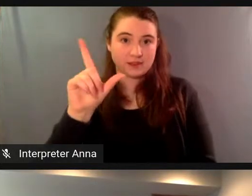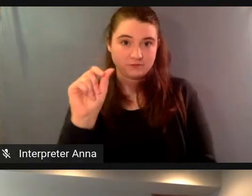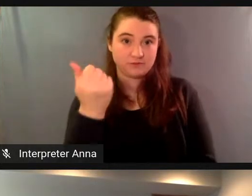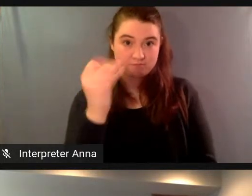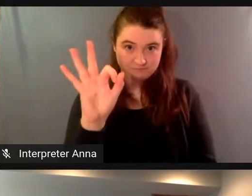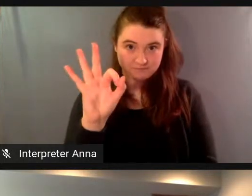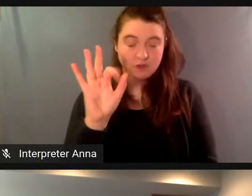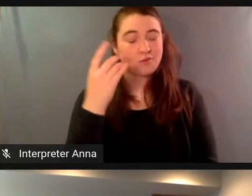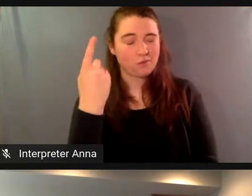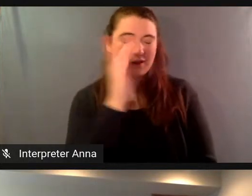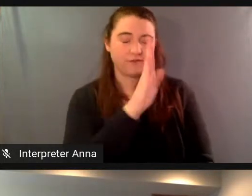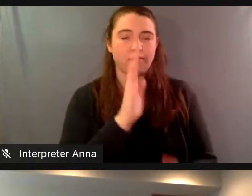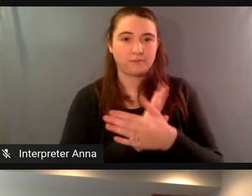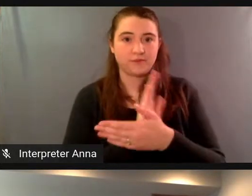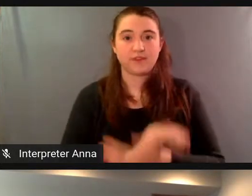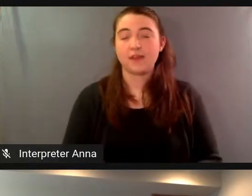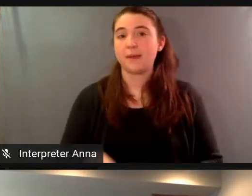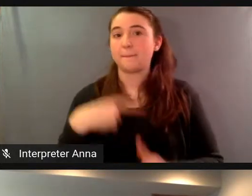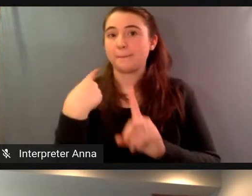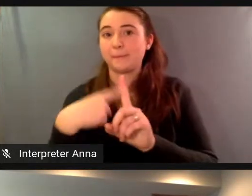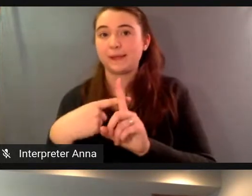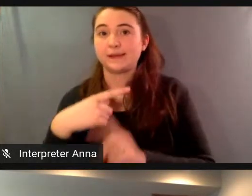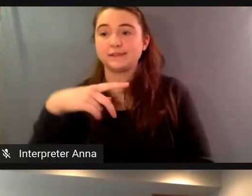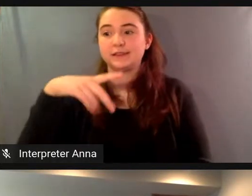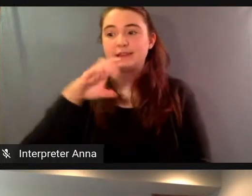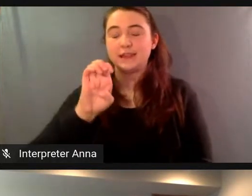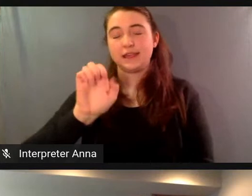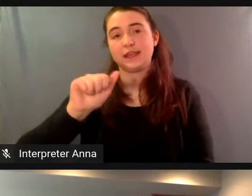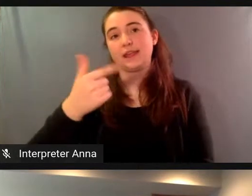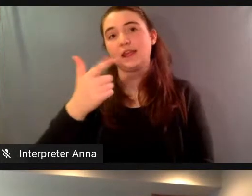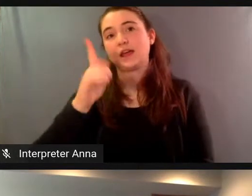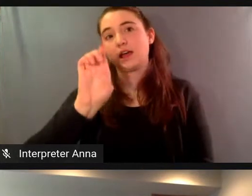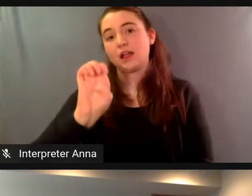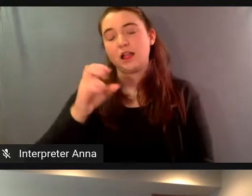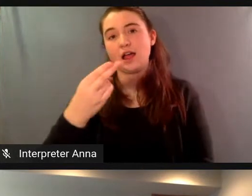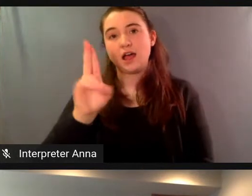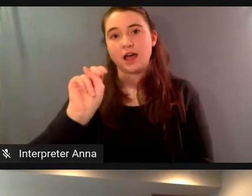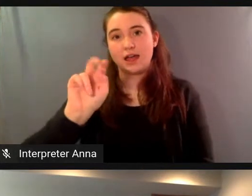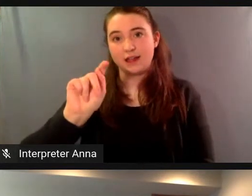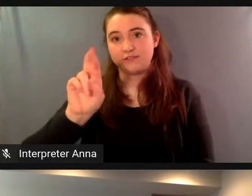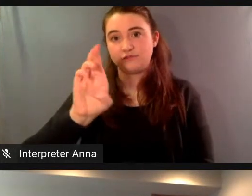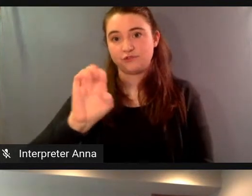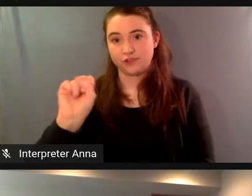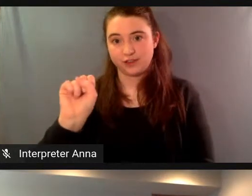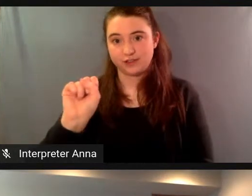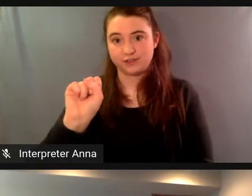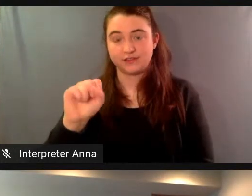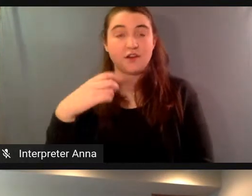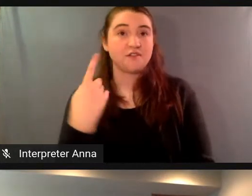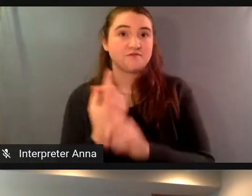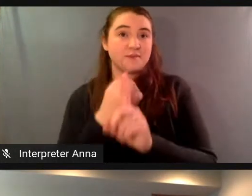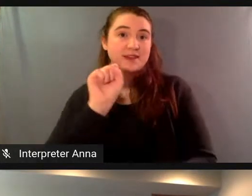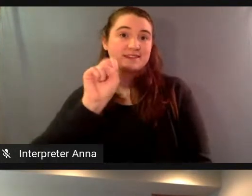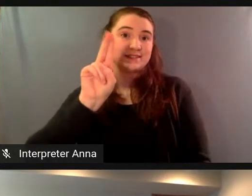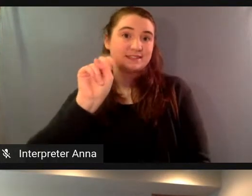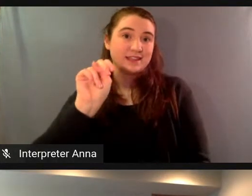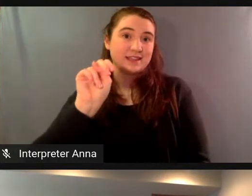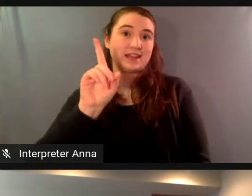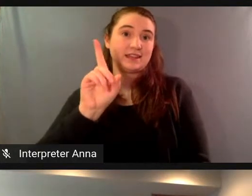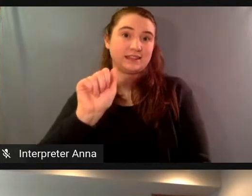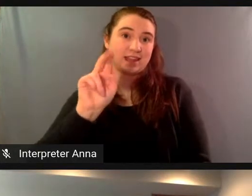documentary the eagle huntress uh which premiered at sundance film festival and was released uh by sony pictures classics